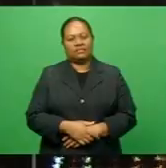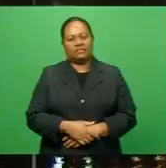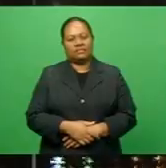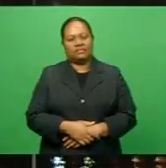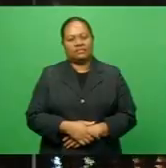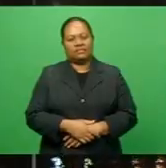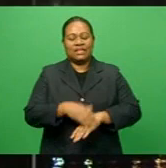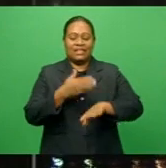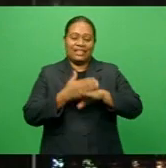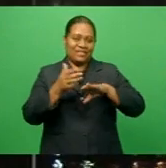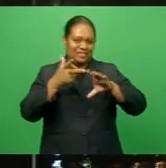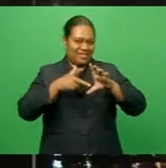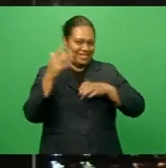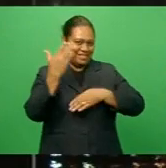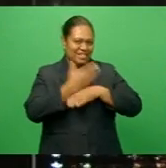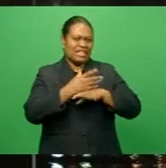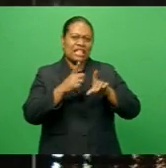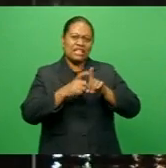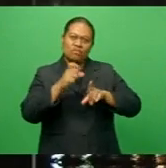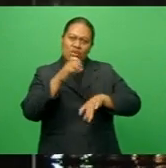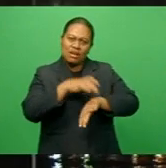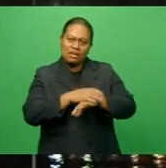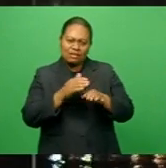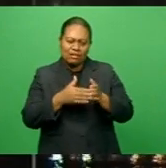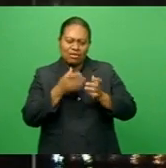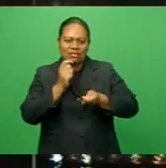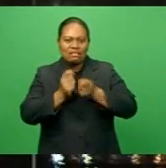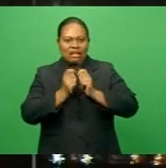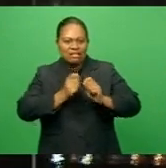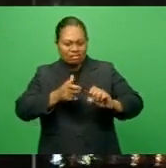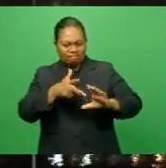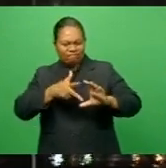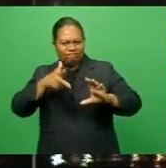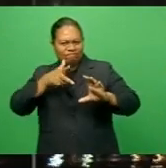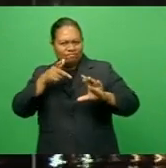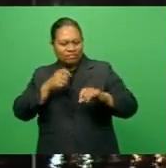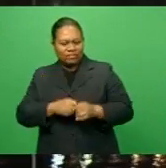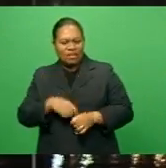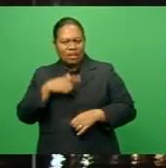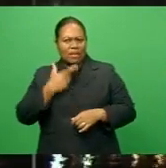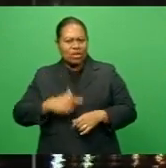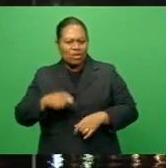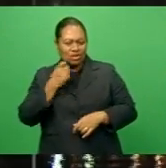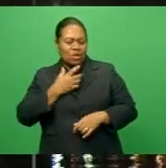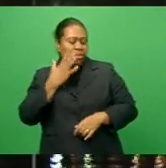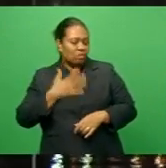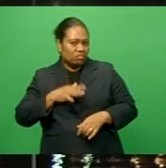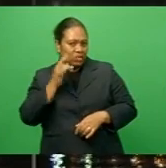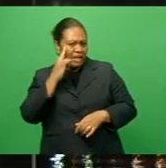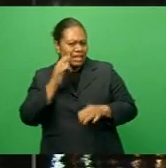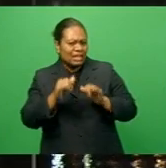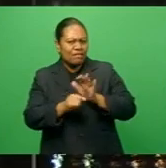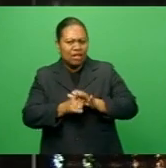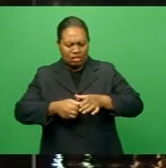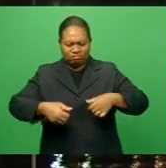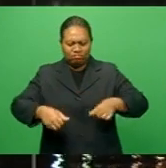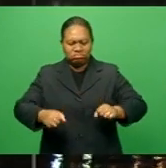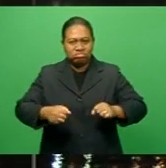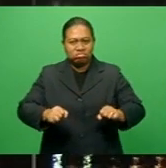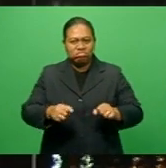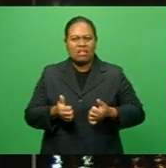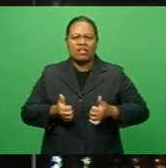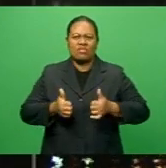New media tonight, Dutch police have begun testing a camera and software system capable of identifying when a motorist is driving.